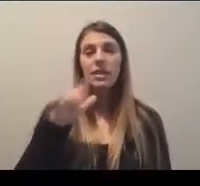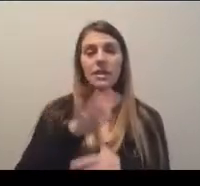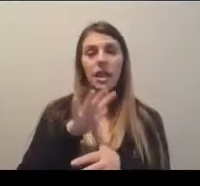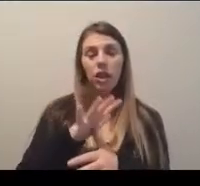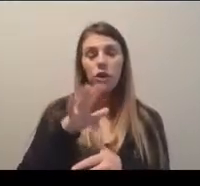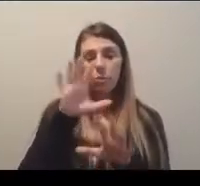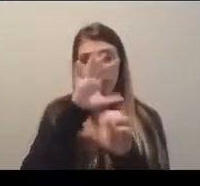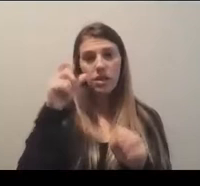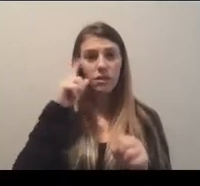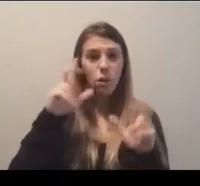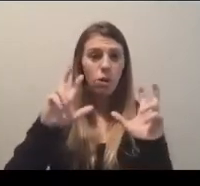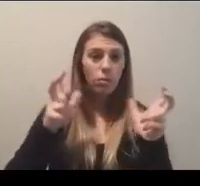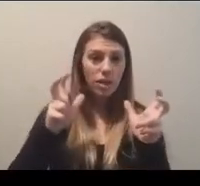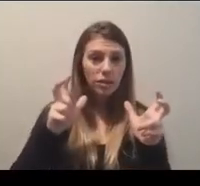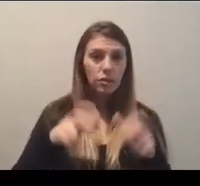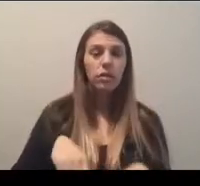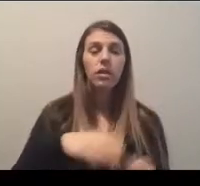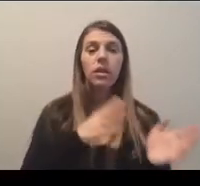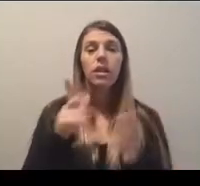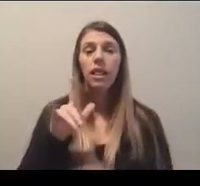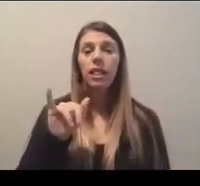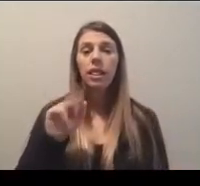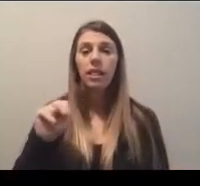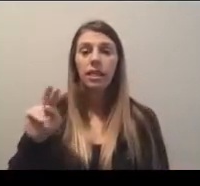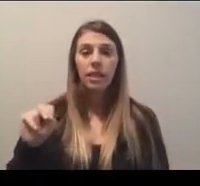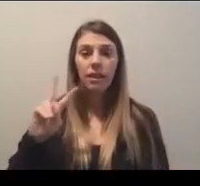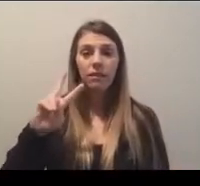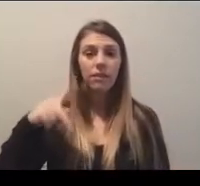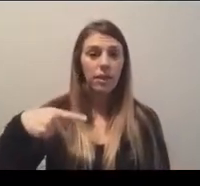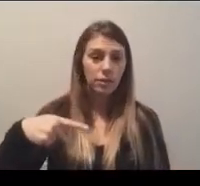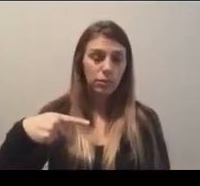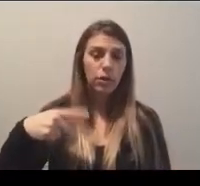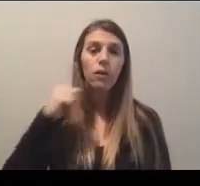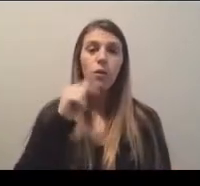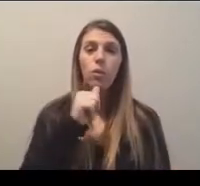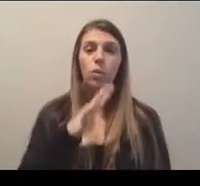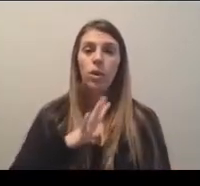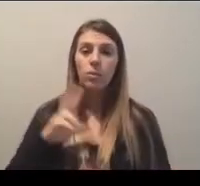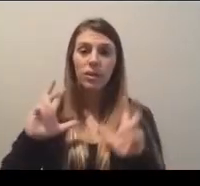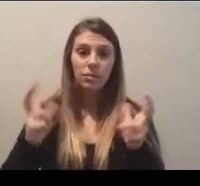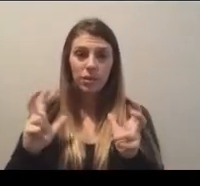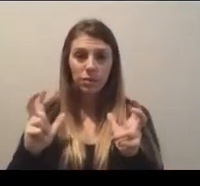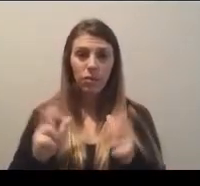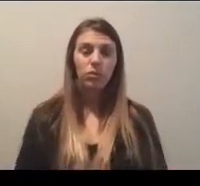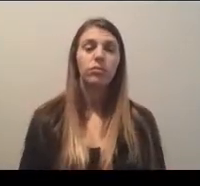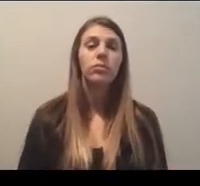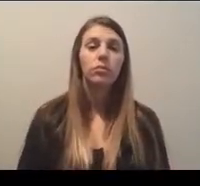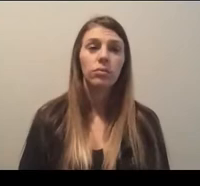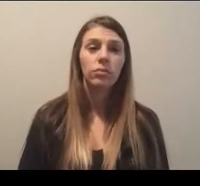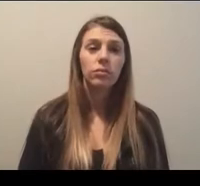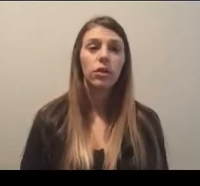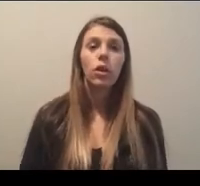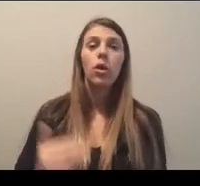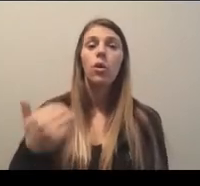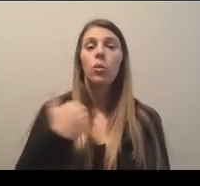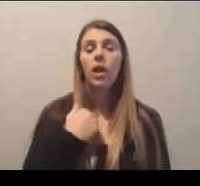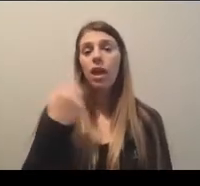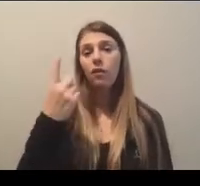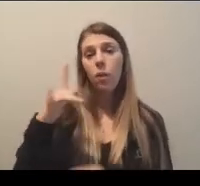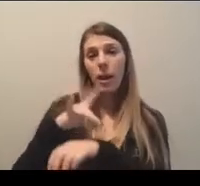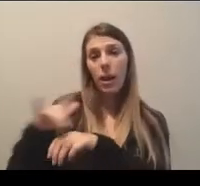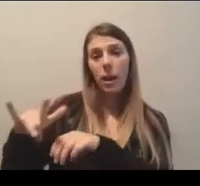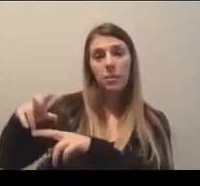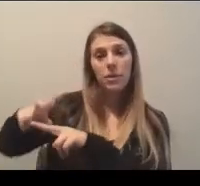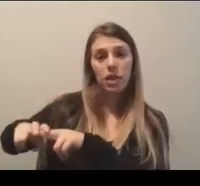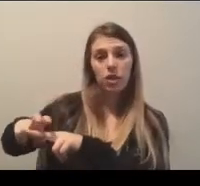Basketball, and Lynn Holtzman, Vice President of Women's Basketball. We do have one empty chair at the